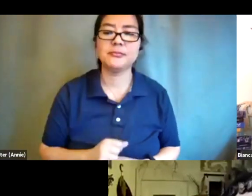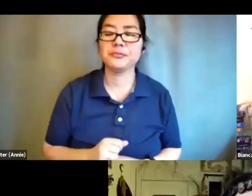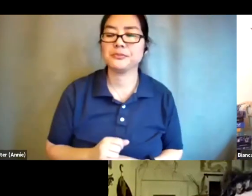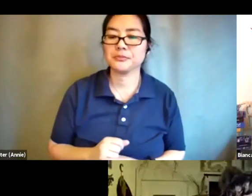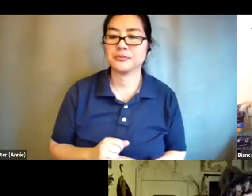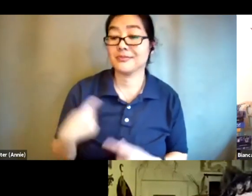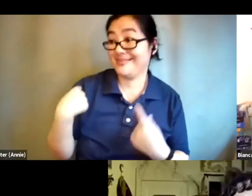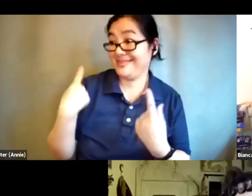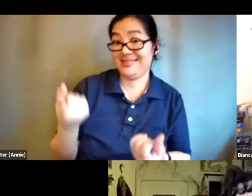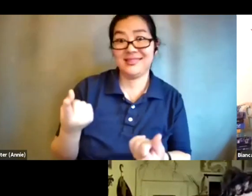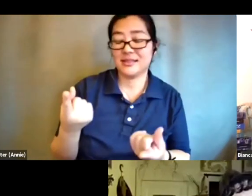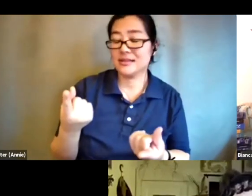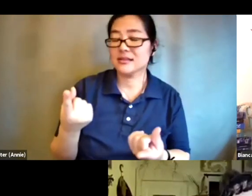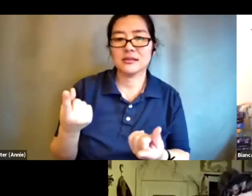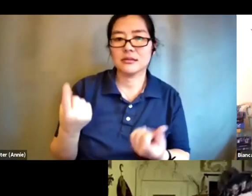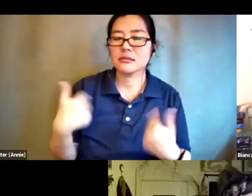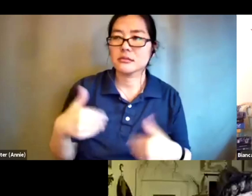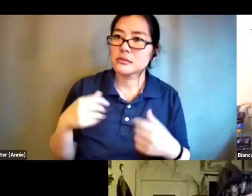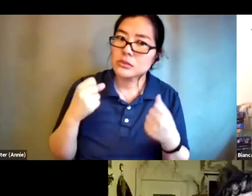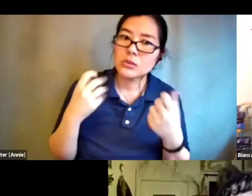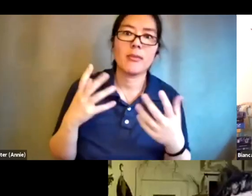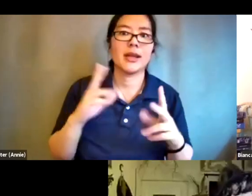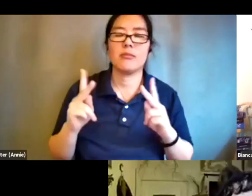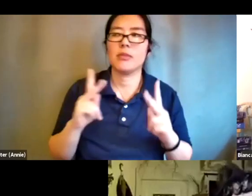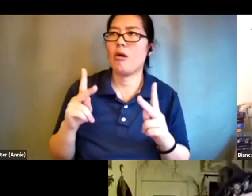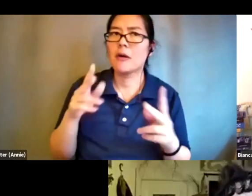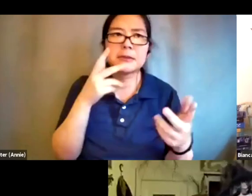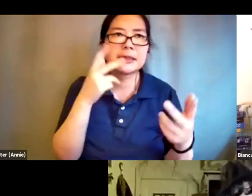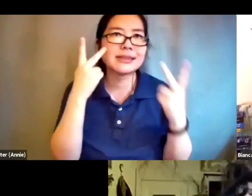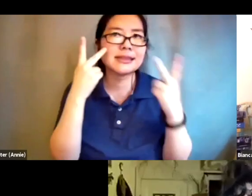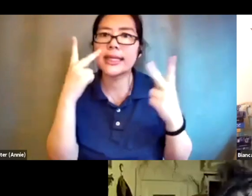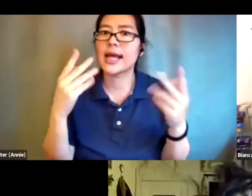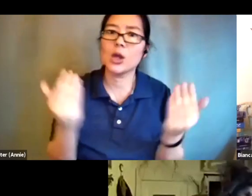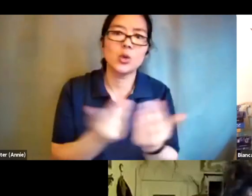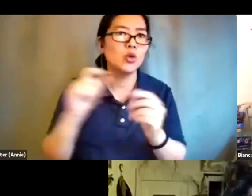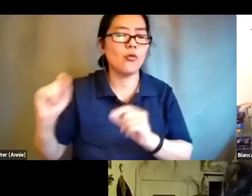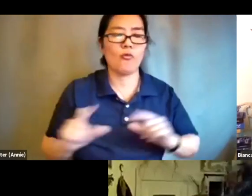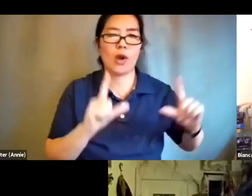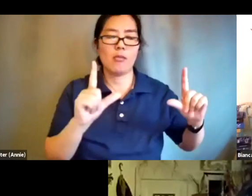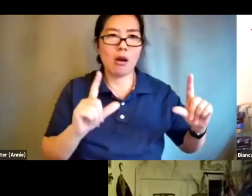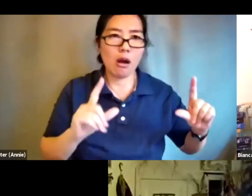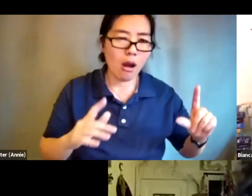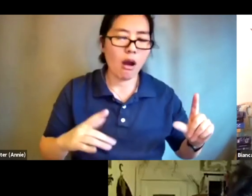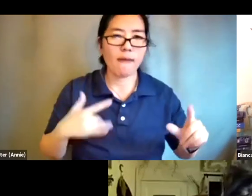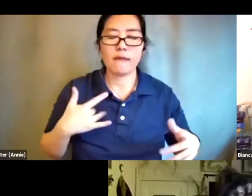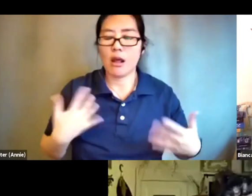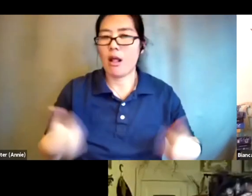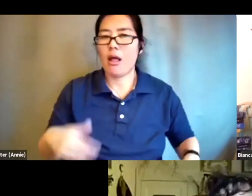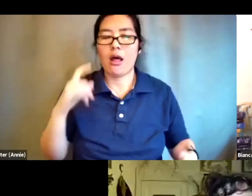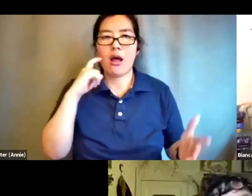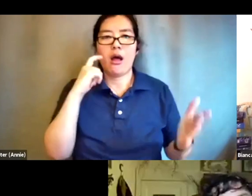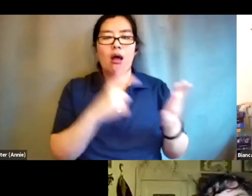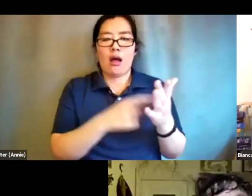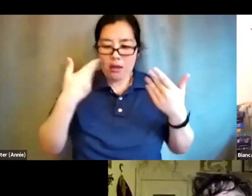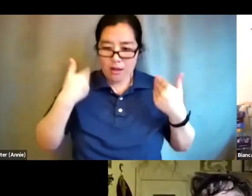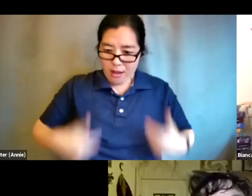there's just so many people who have felt so recognized by that new framework and stepped into it including yourself and I just want to show the